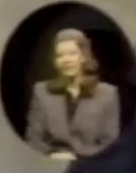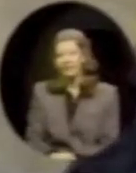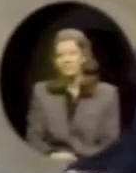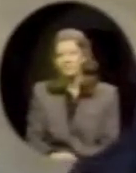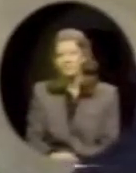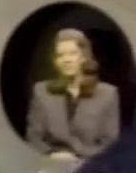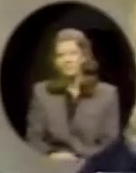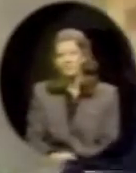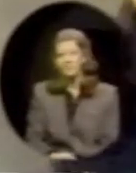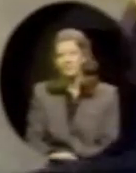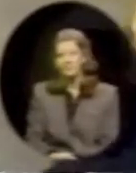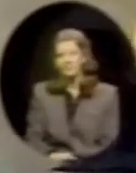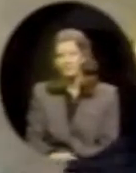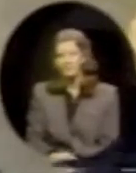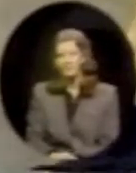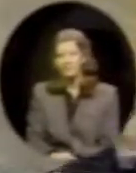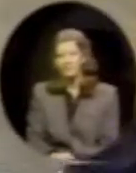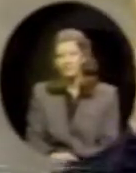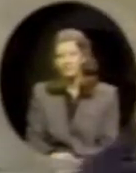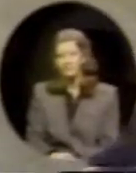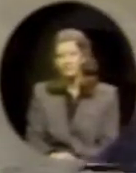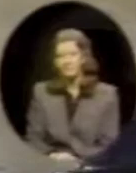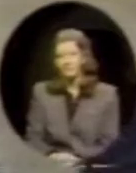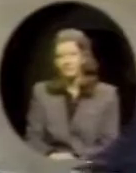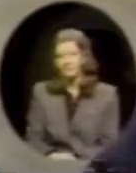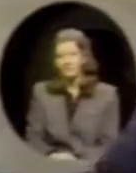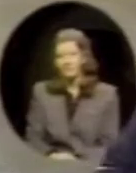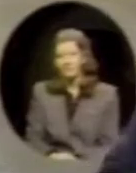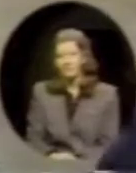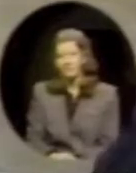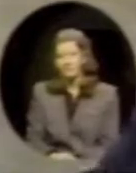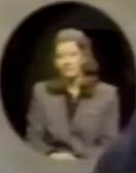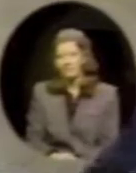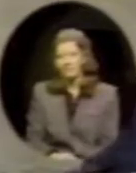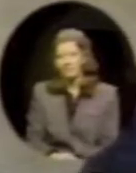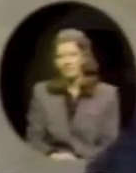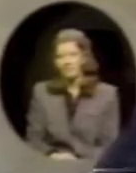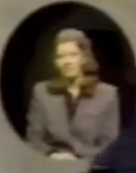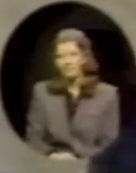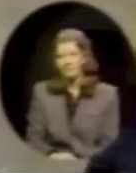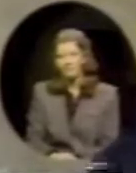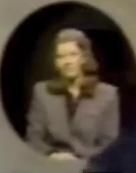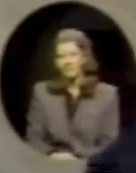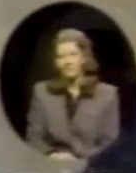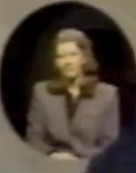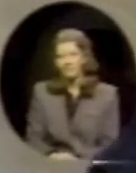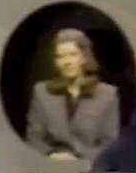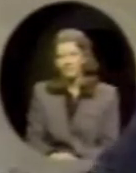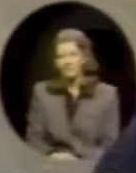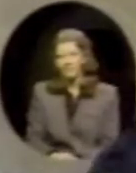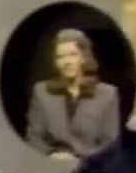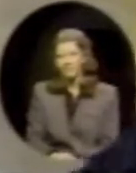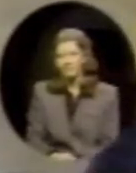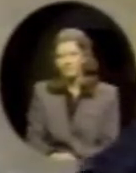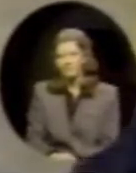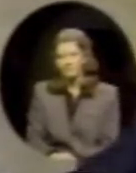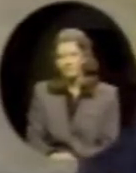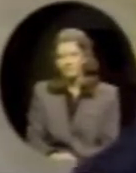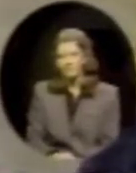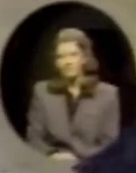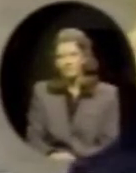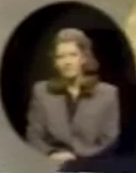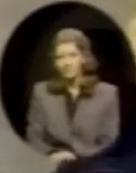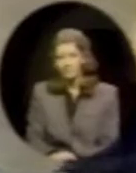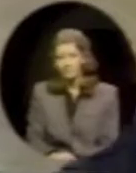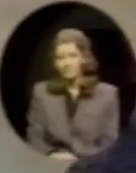if you look back a generation, there were not a lot of deaf people with PhDs or the academic credentials